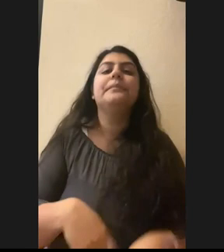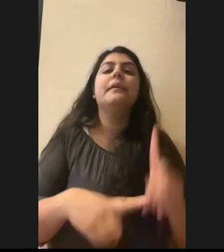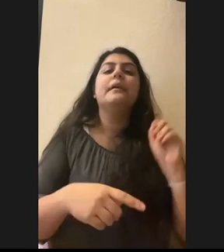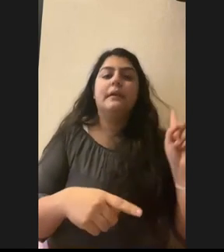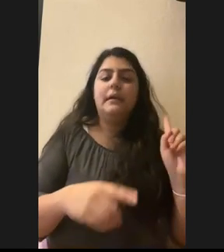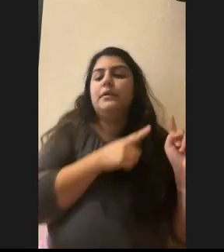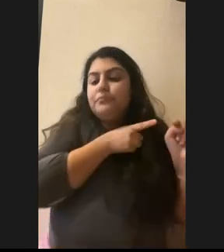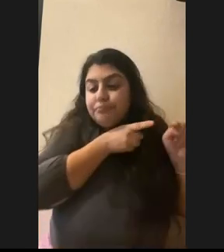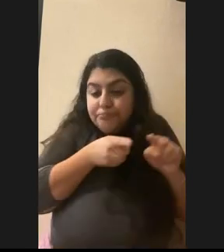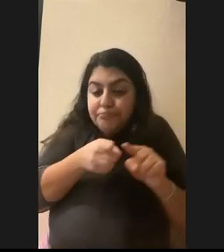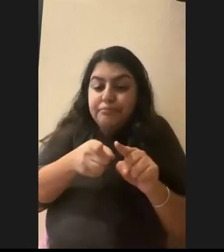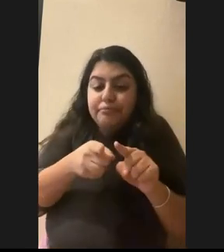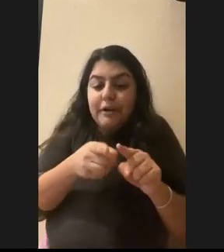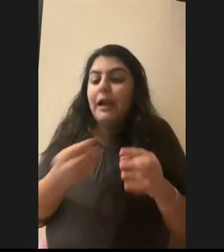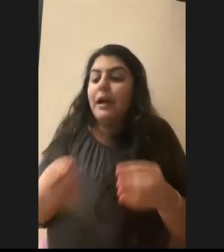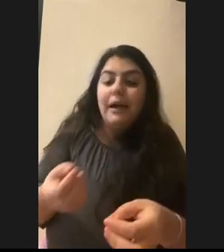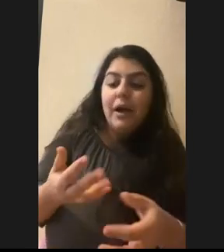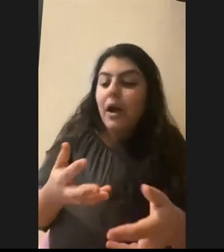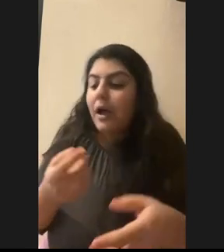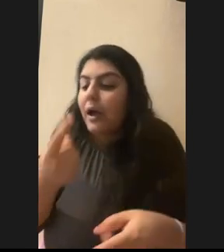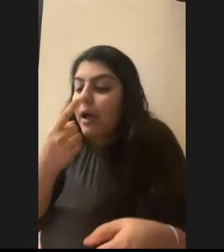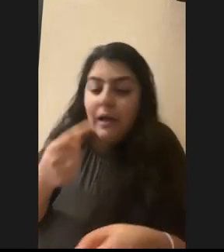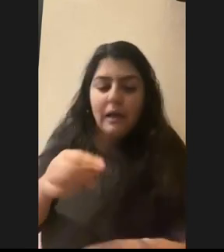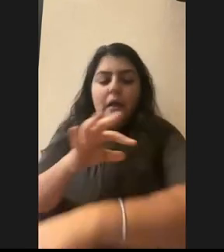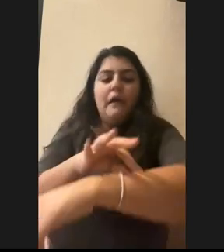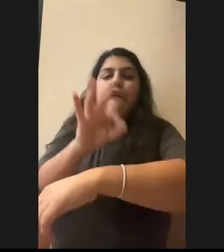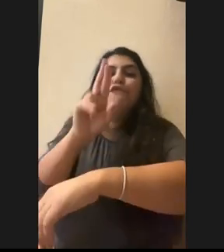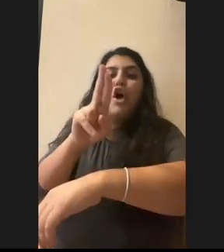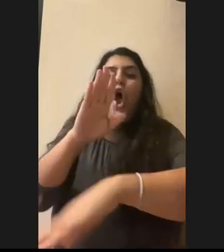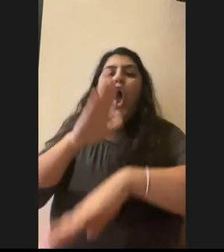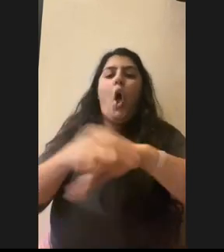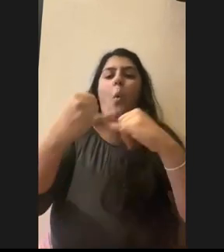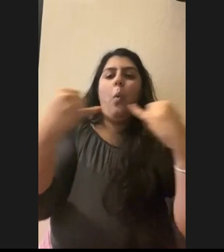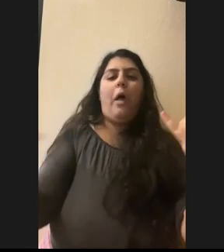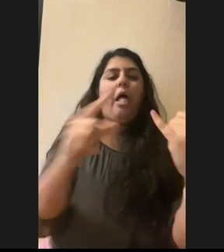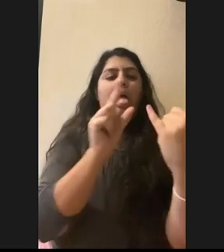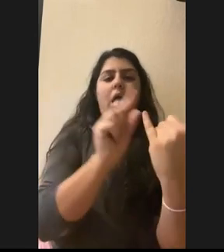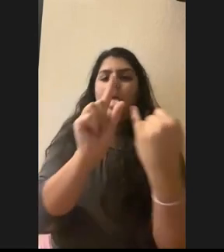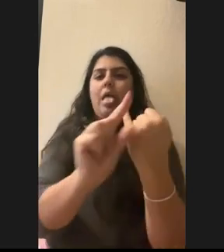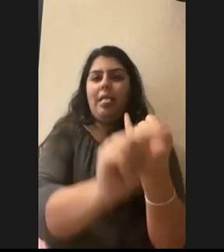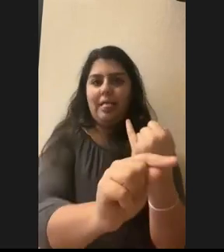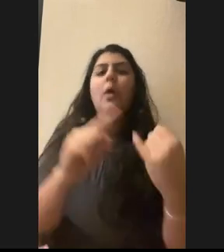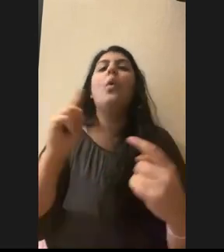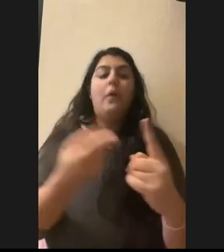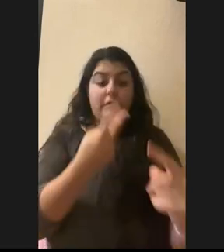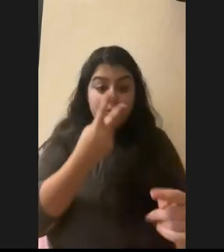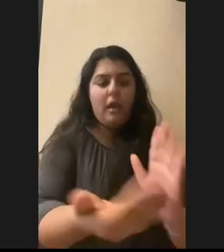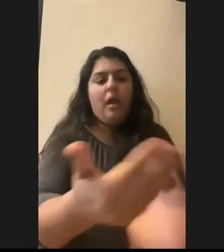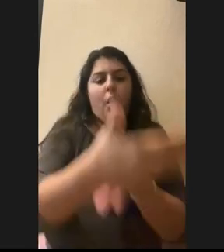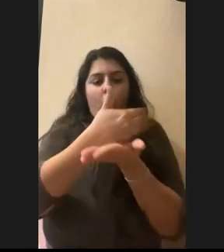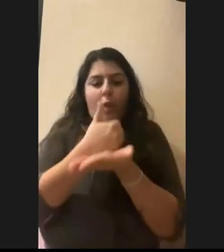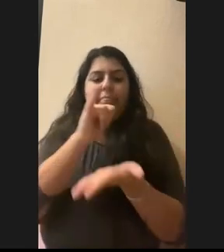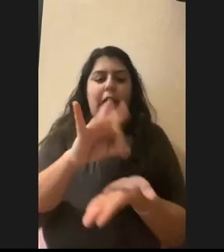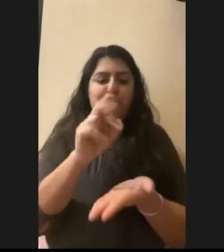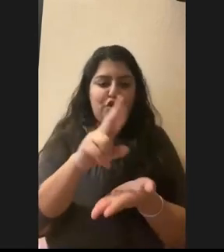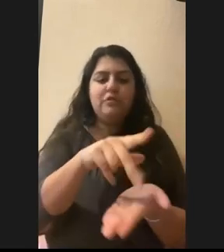on the barbed wire. And then we collect it. We send it to the lab for DNA testing. So we know how many bears were there, um, what time of